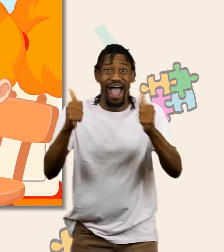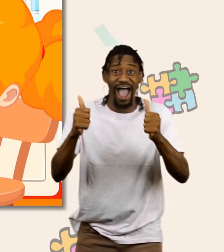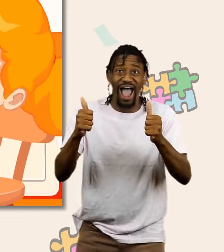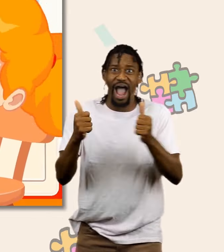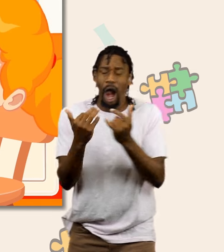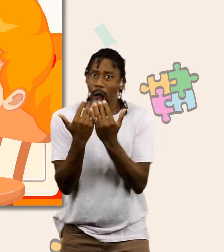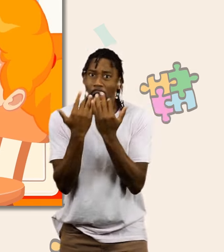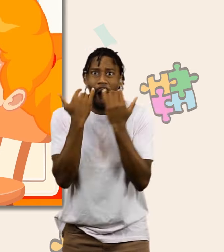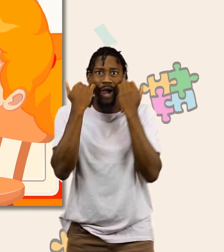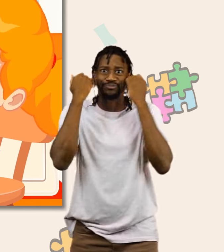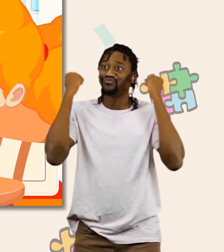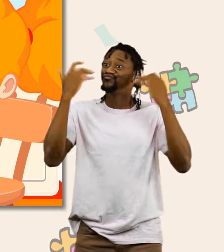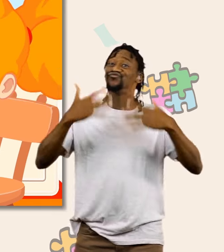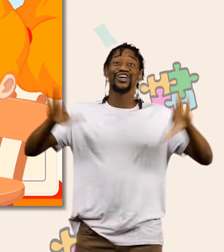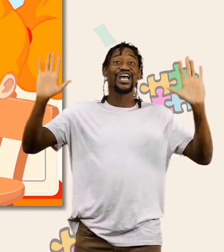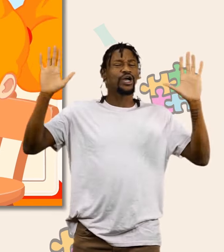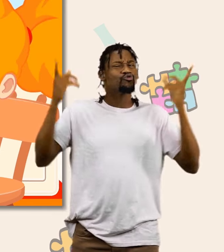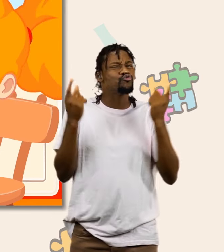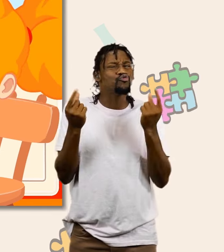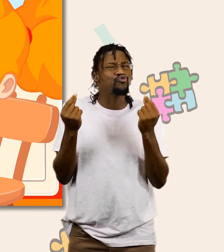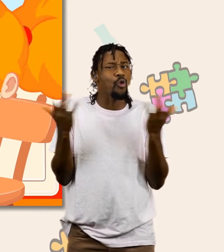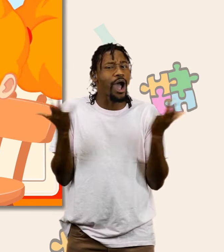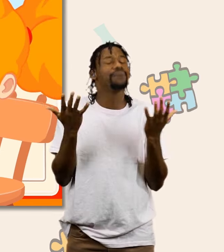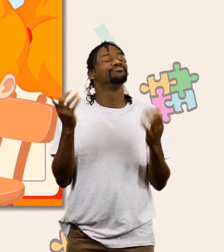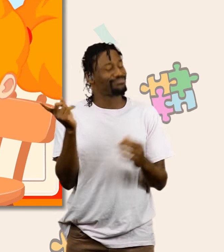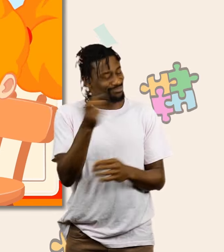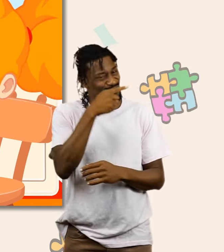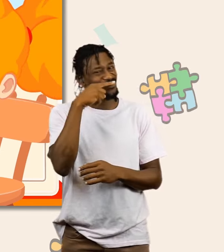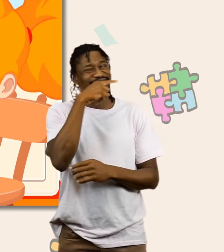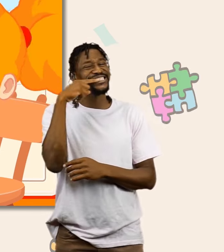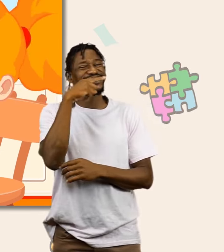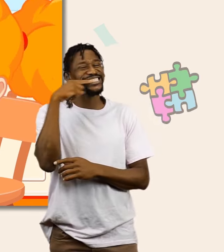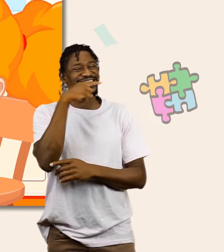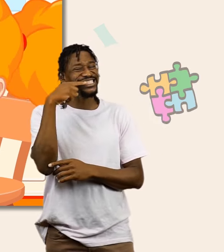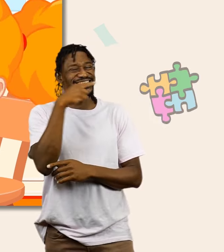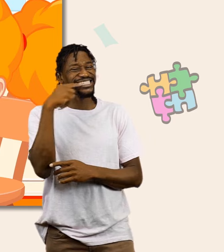All right, kids. You ate it all. Now it's time to brush your teeth.